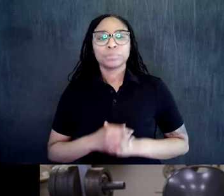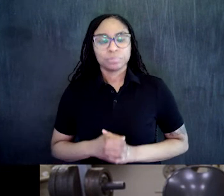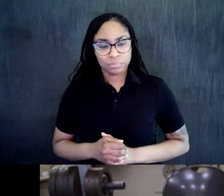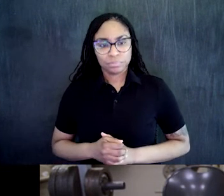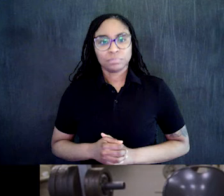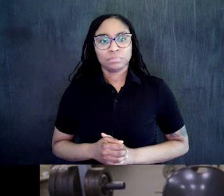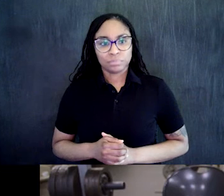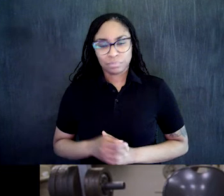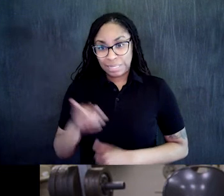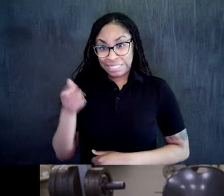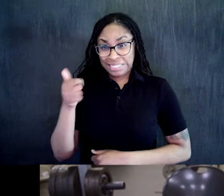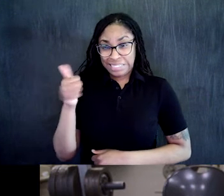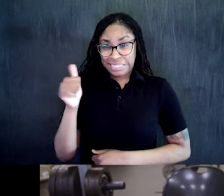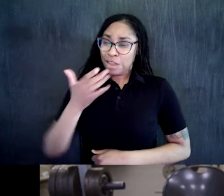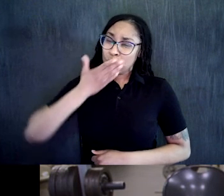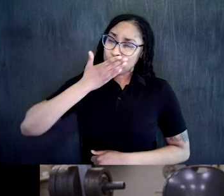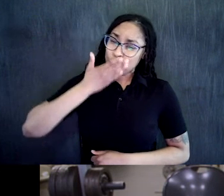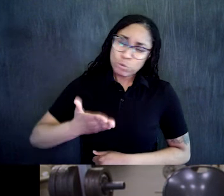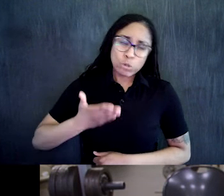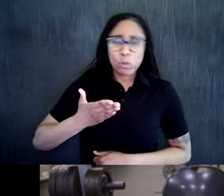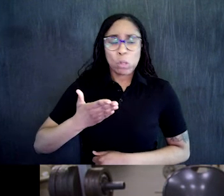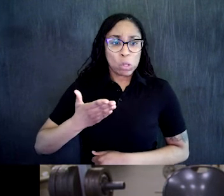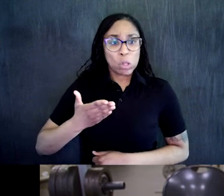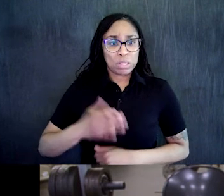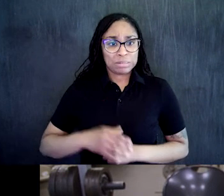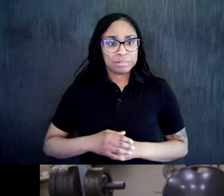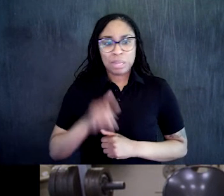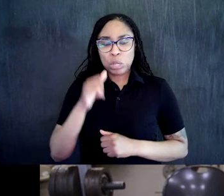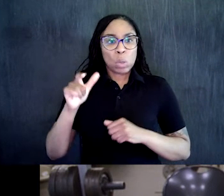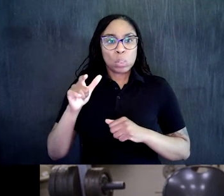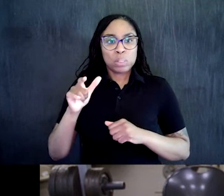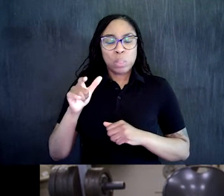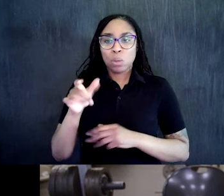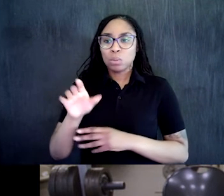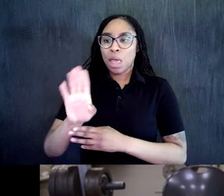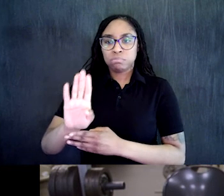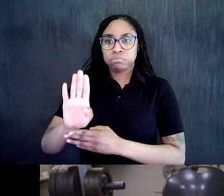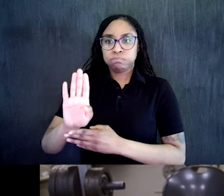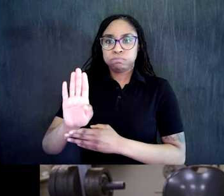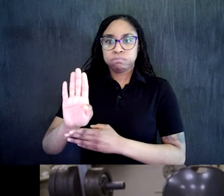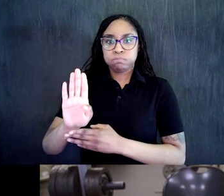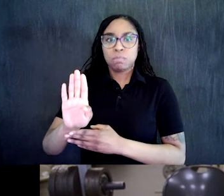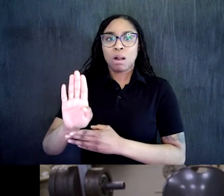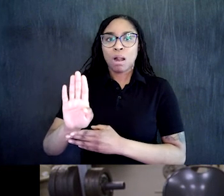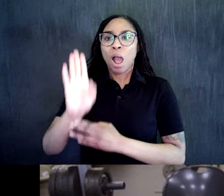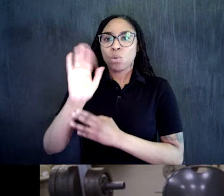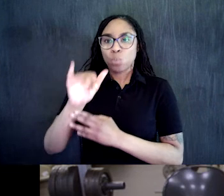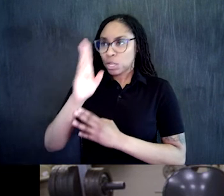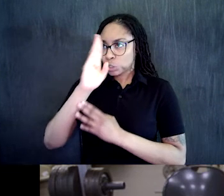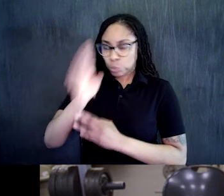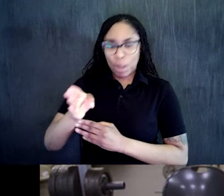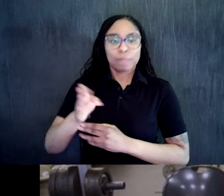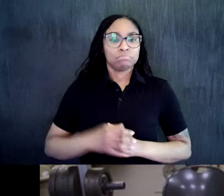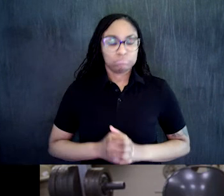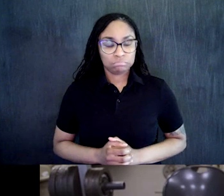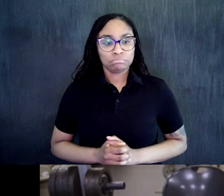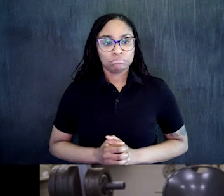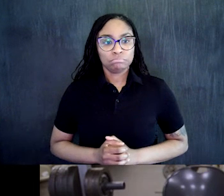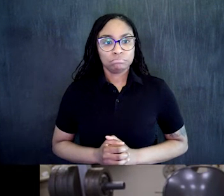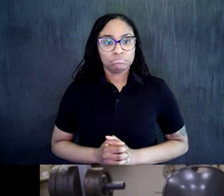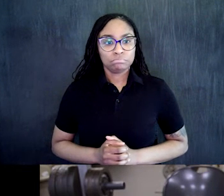good raises here. Right. Try not to let your foot turn out. want a nice straight line up and down. Alright. So here we go.